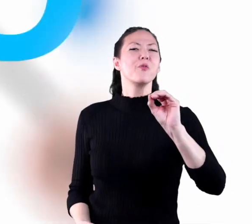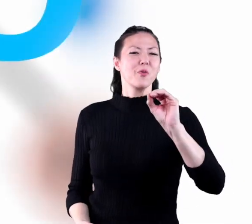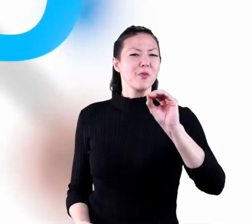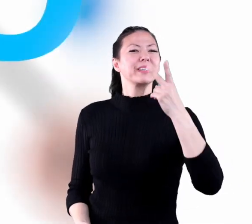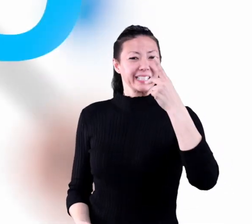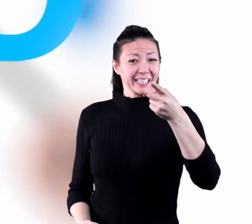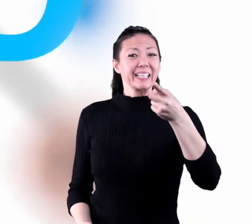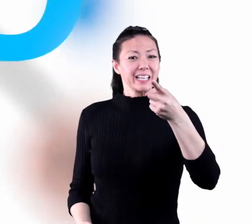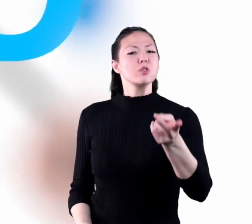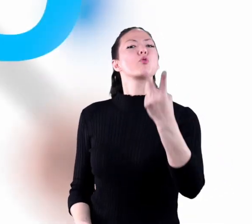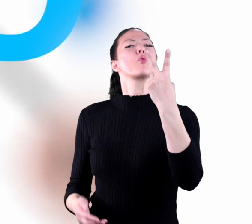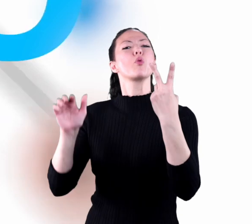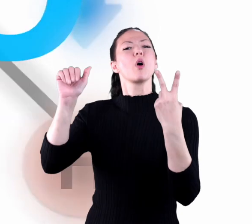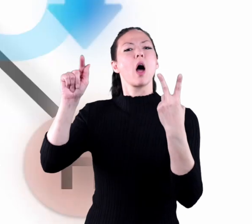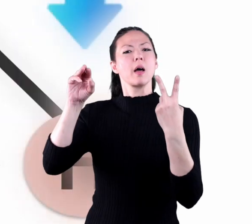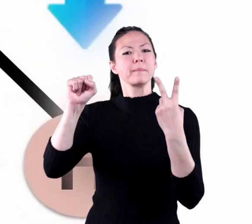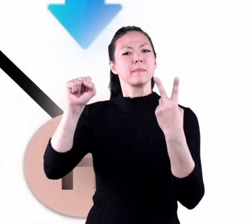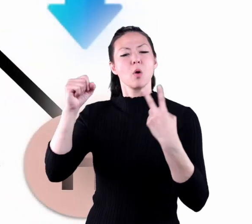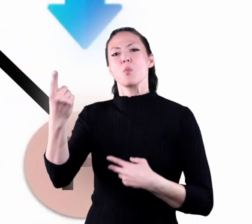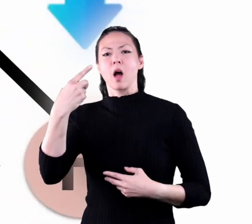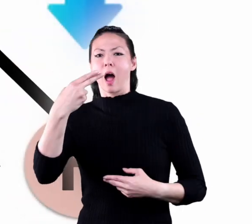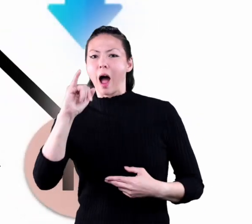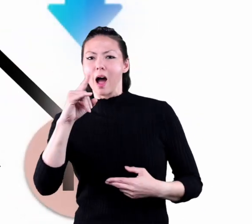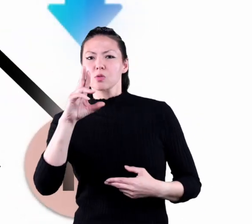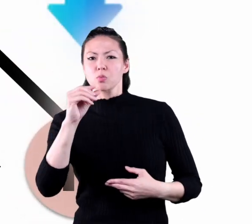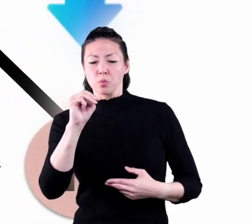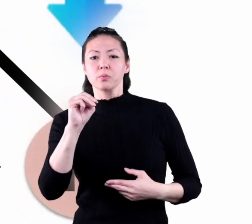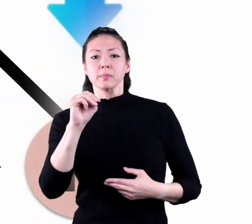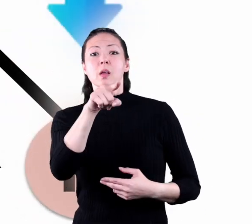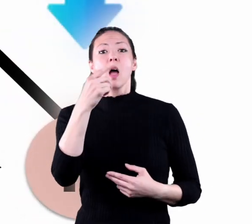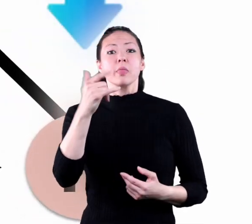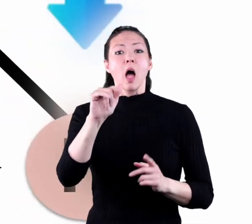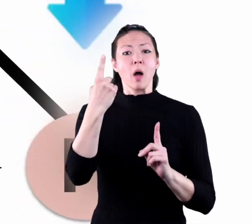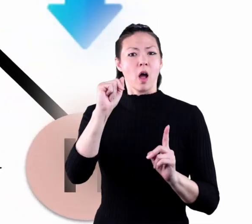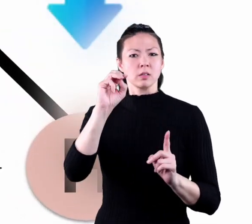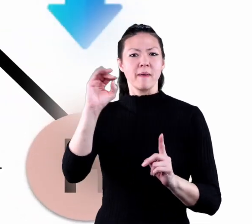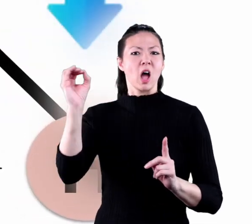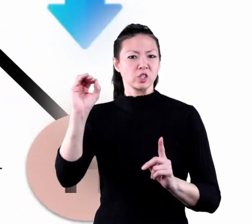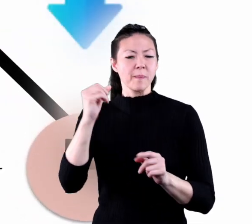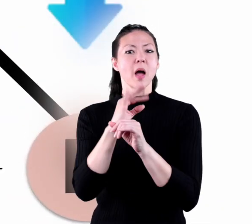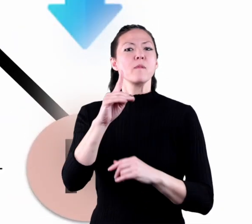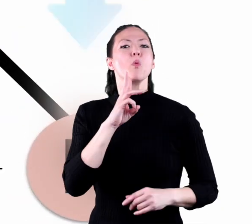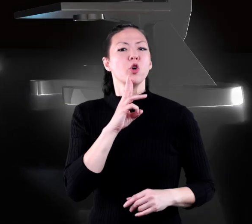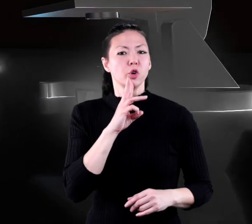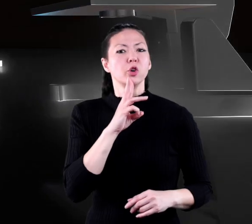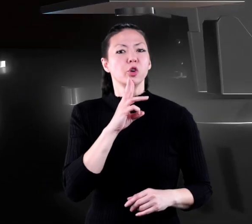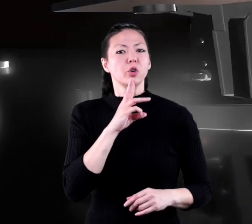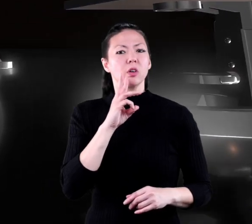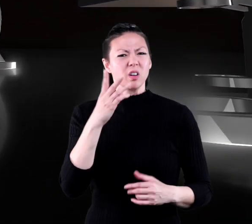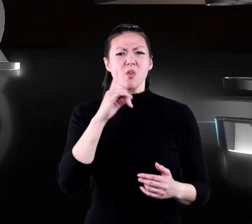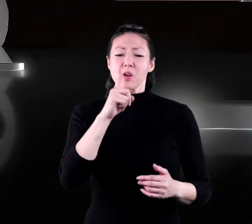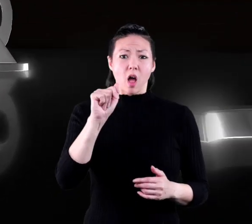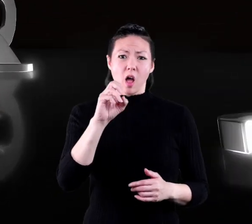H2O. It takes two atoms of one hydrogen and one atom of oxygen to make water. As we